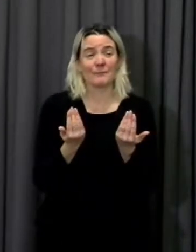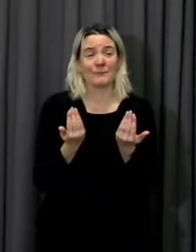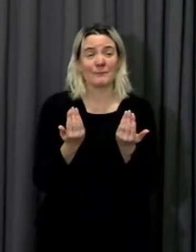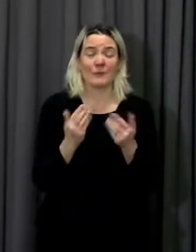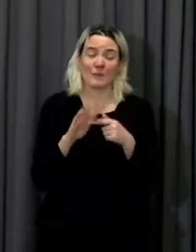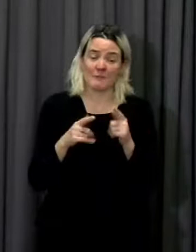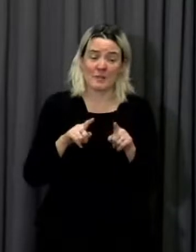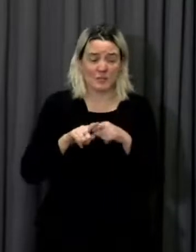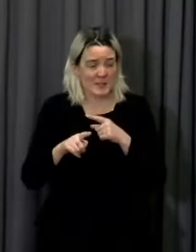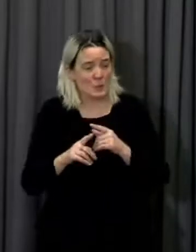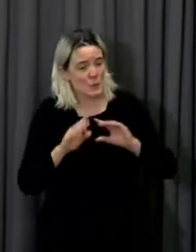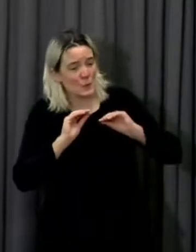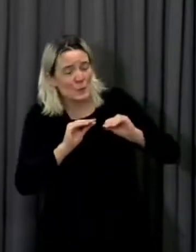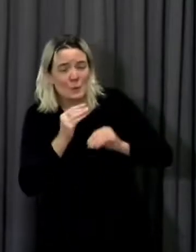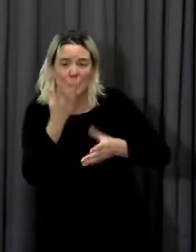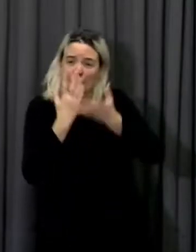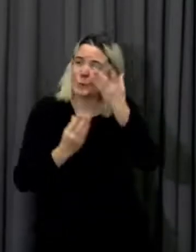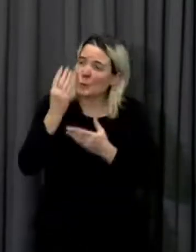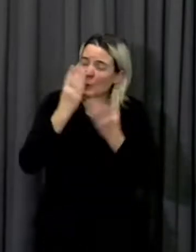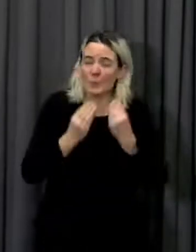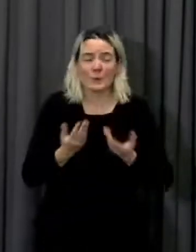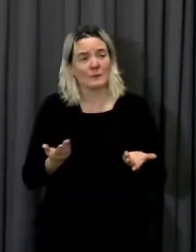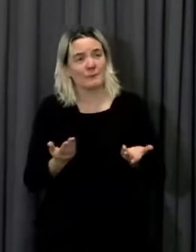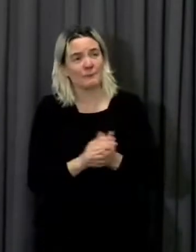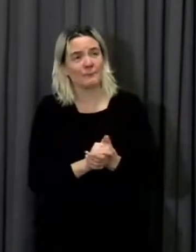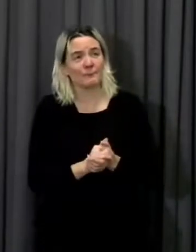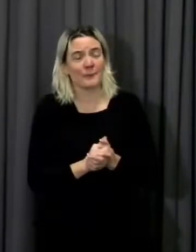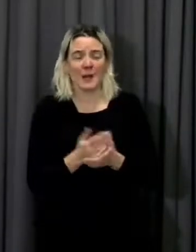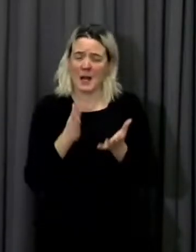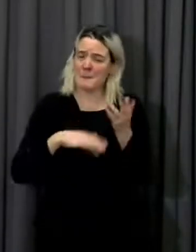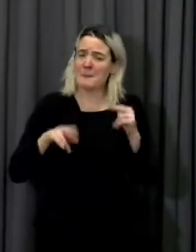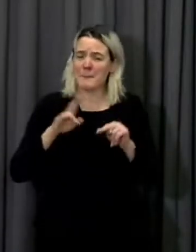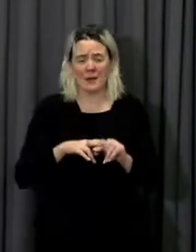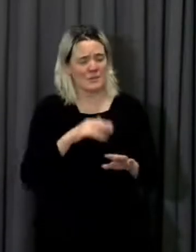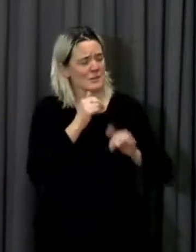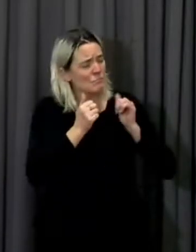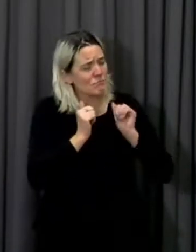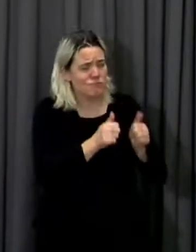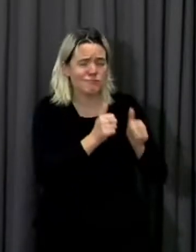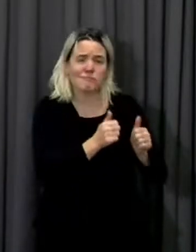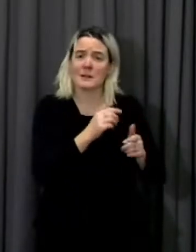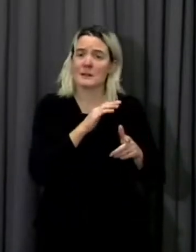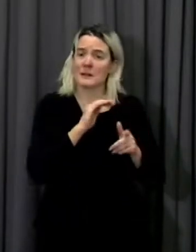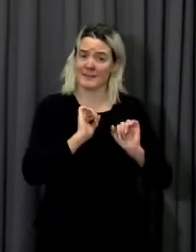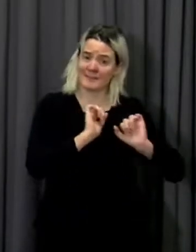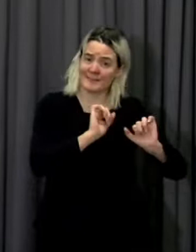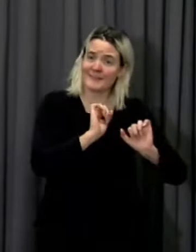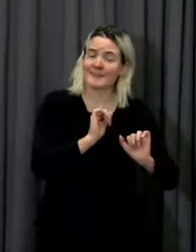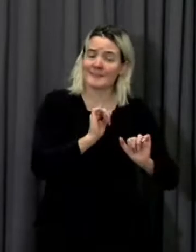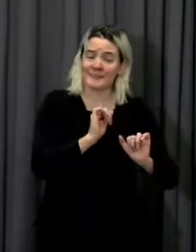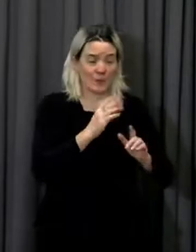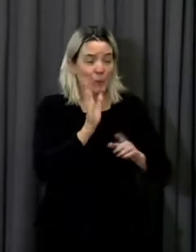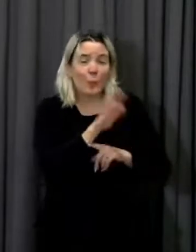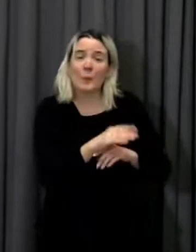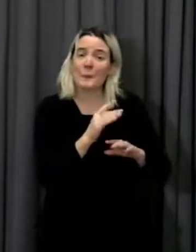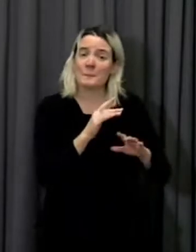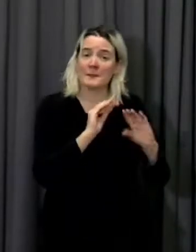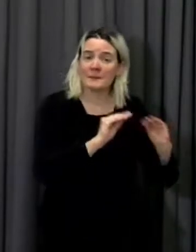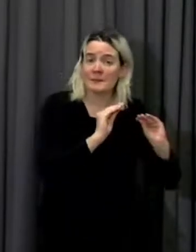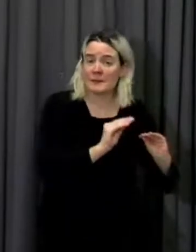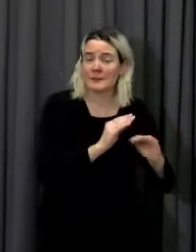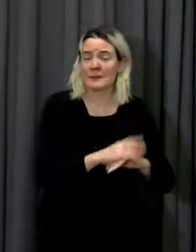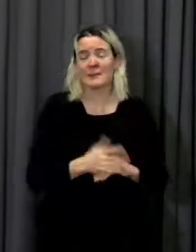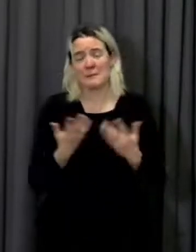develop these children, and of course parents doing a tremendous job at home in homeschooling, but ideally we need to